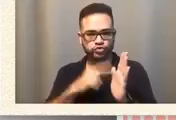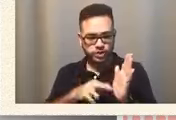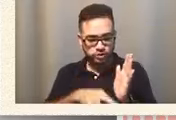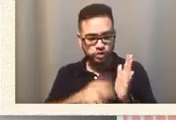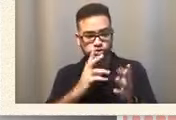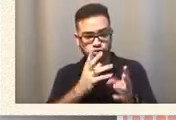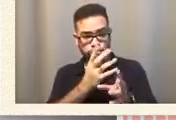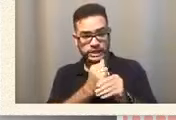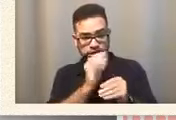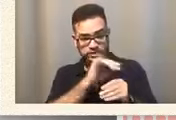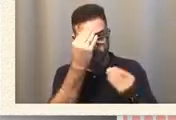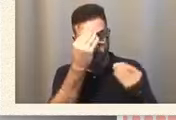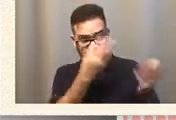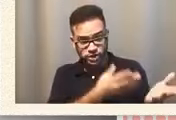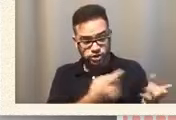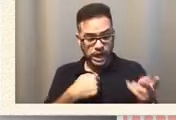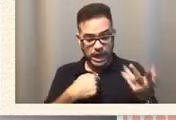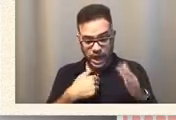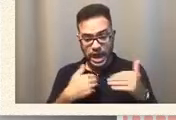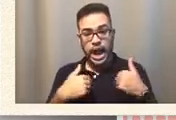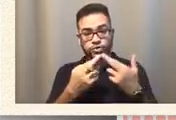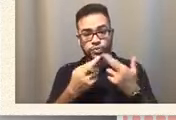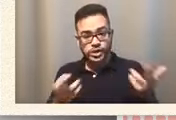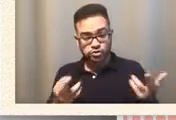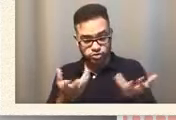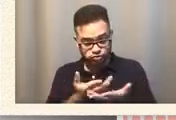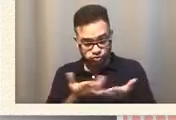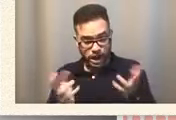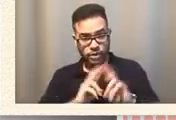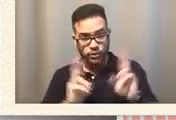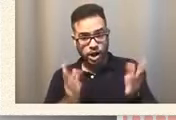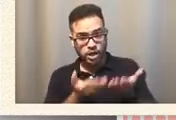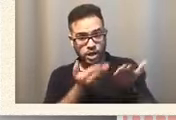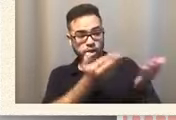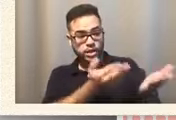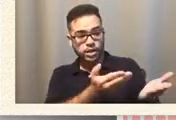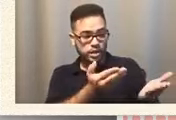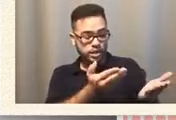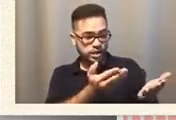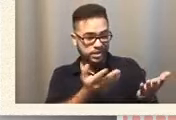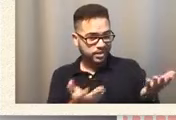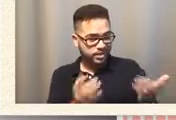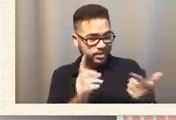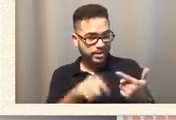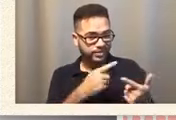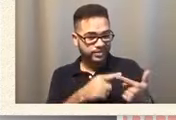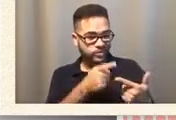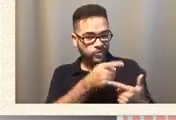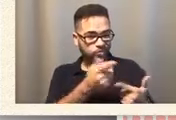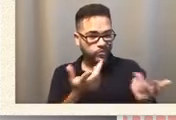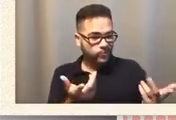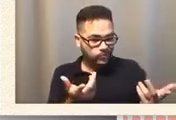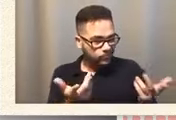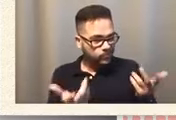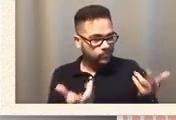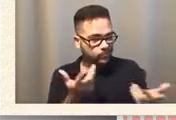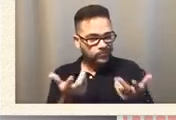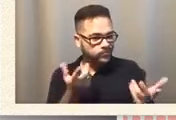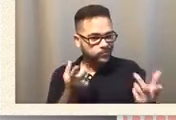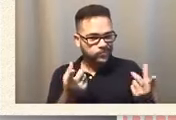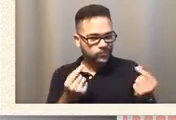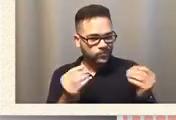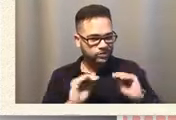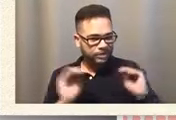I had the resources for you and I gave that resource. And what, what did you do with it? So I think